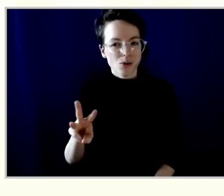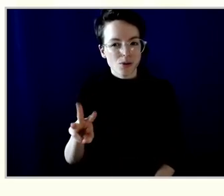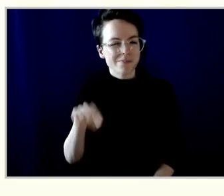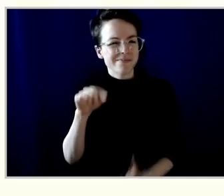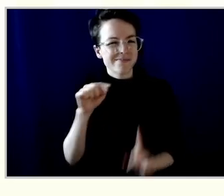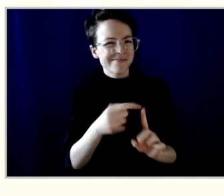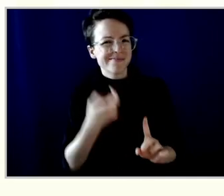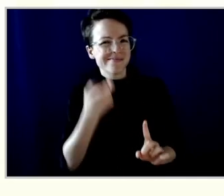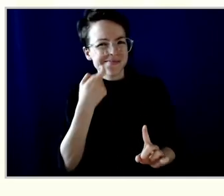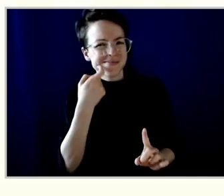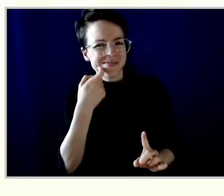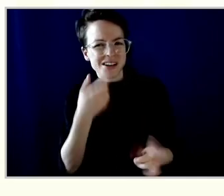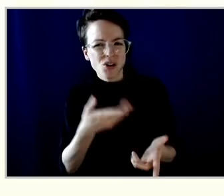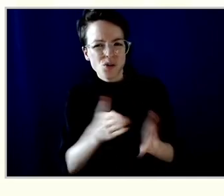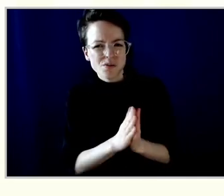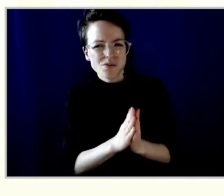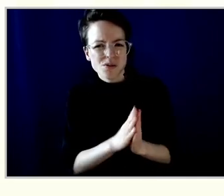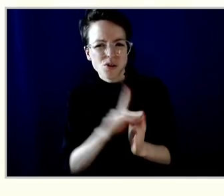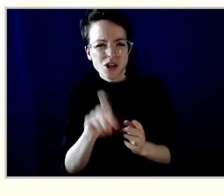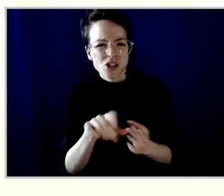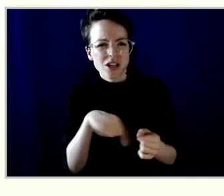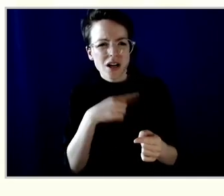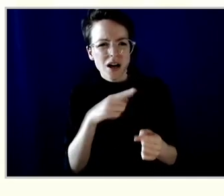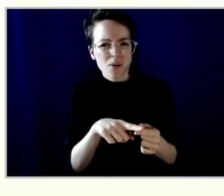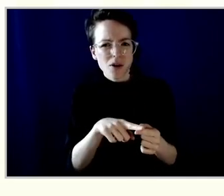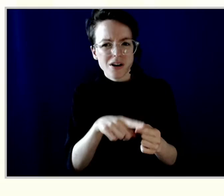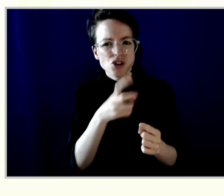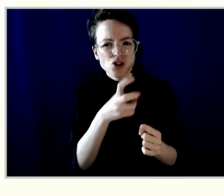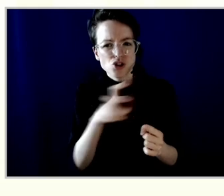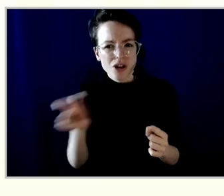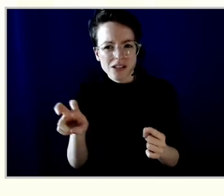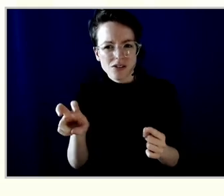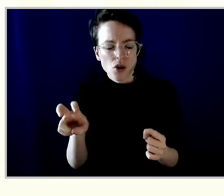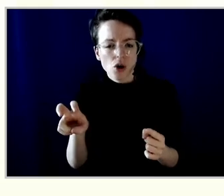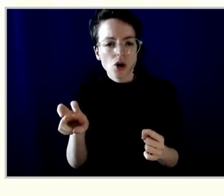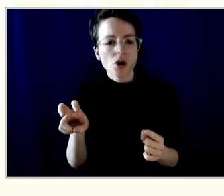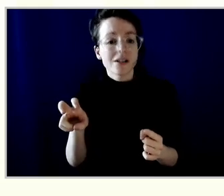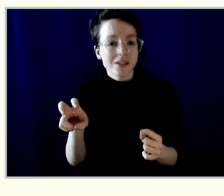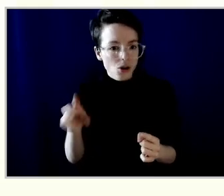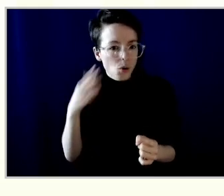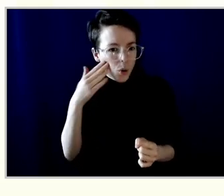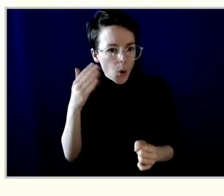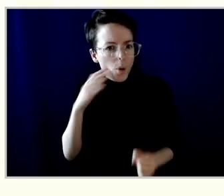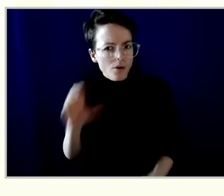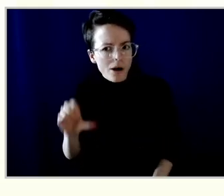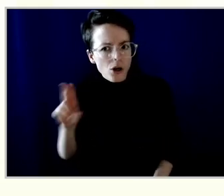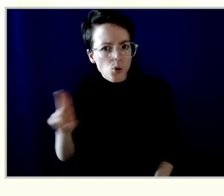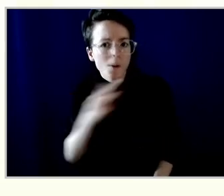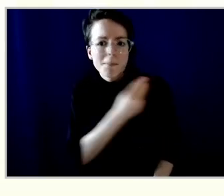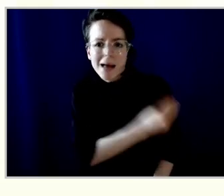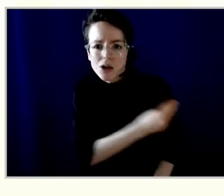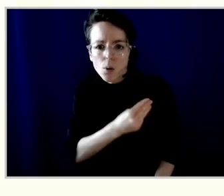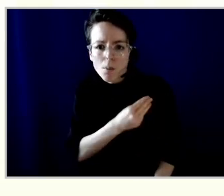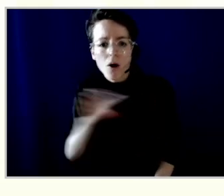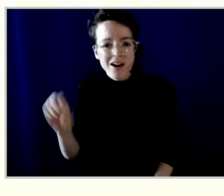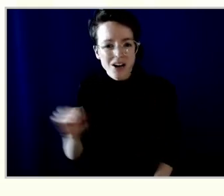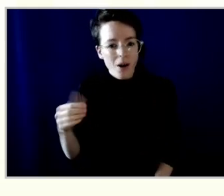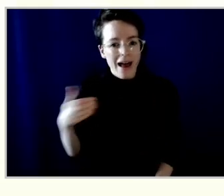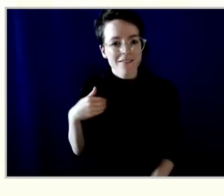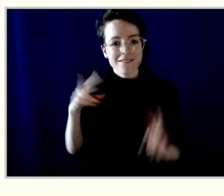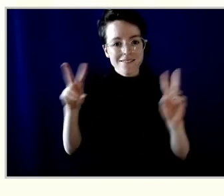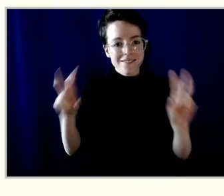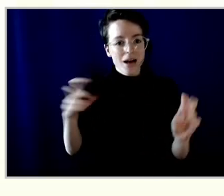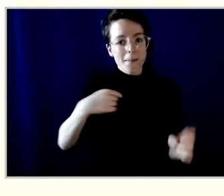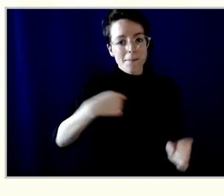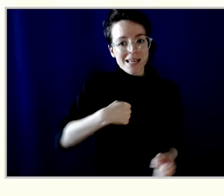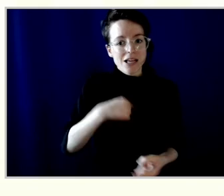is meaning the so-called me-to-me transfers offered by credit unions in Ontario and Manitoba and online banks such as Canadian